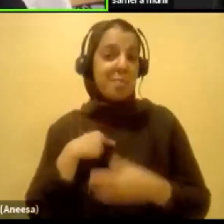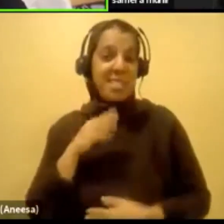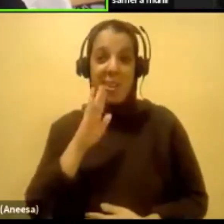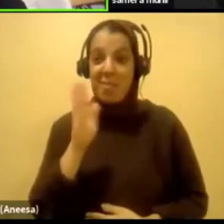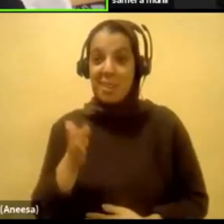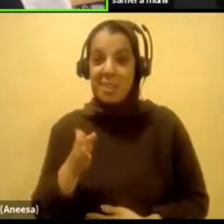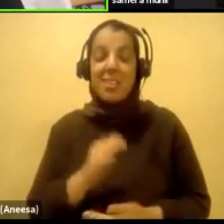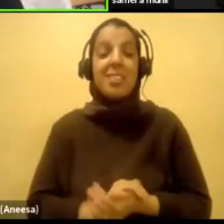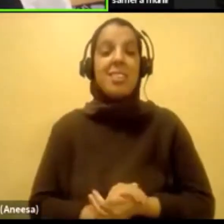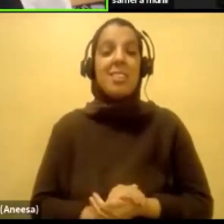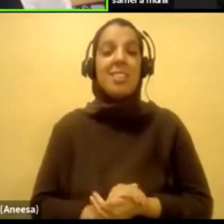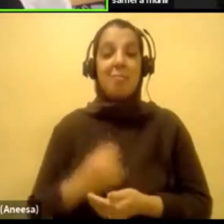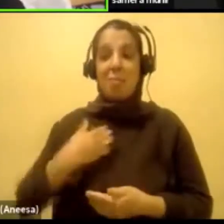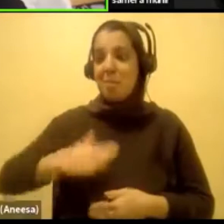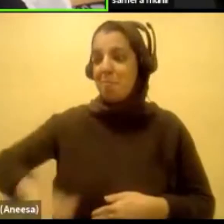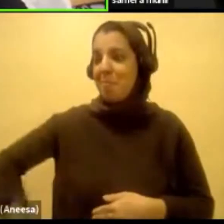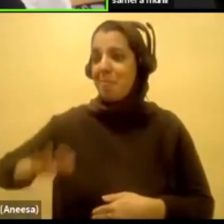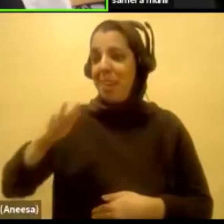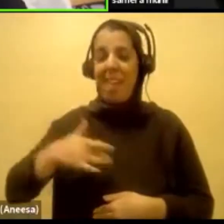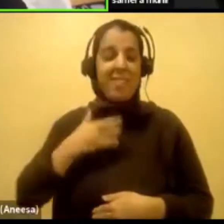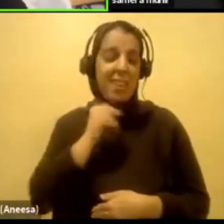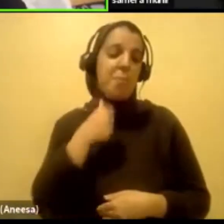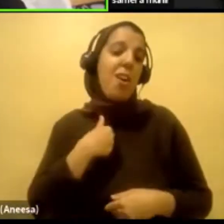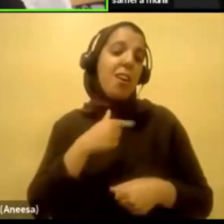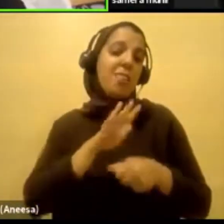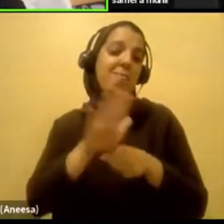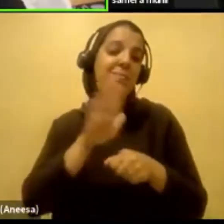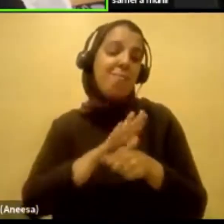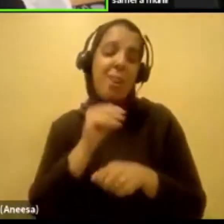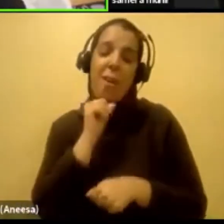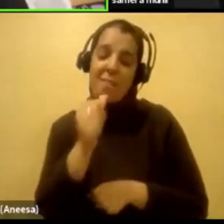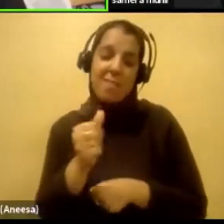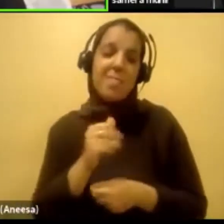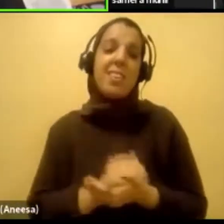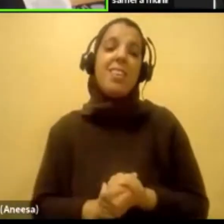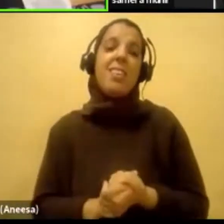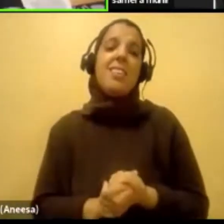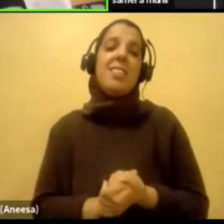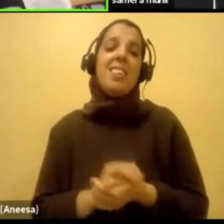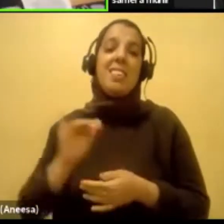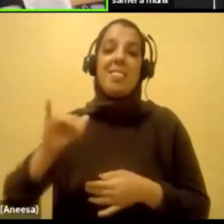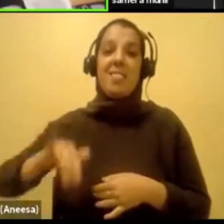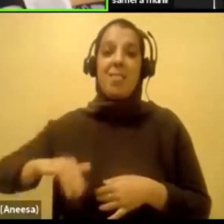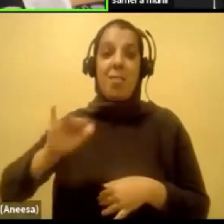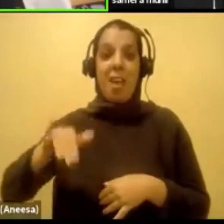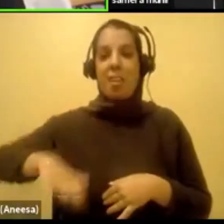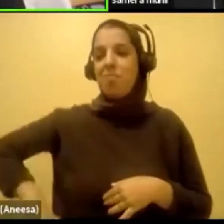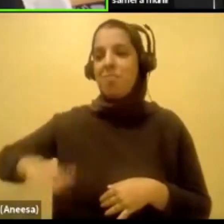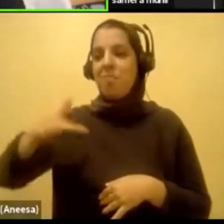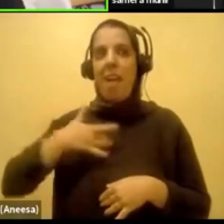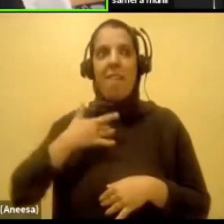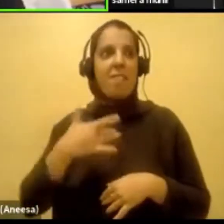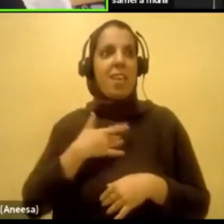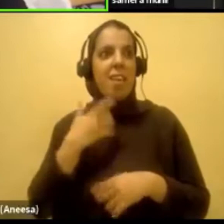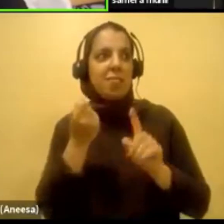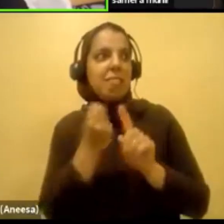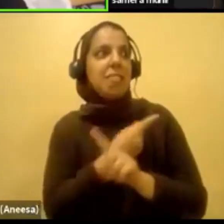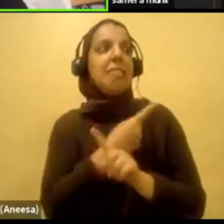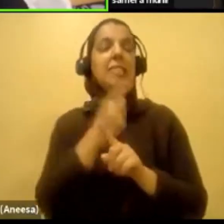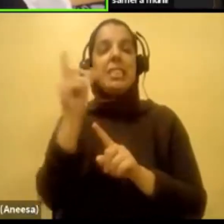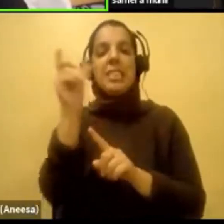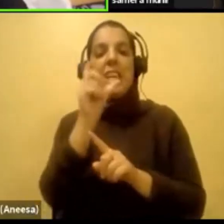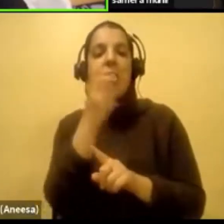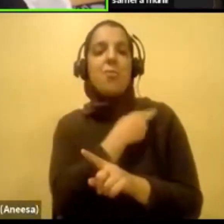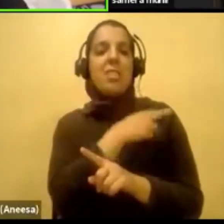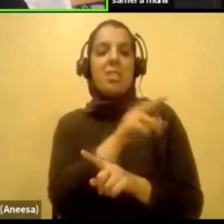what I did, I wasn't enough. And because of this, I unfortunately strayed away from my Muslim identity and my religion. I would